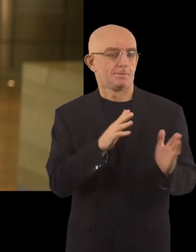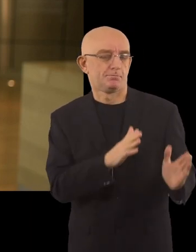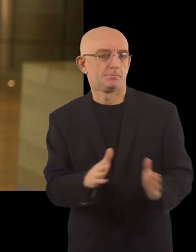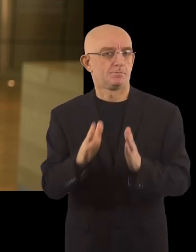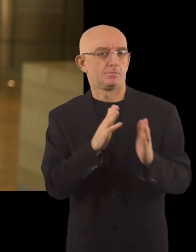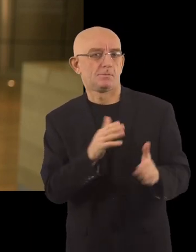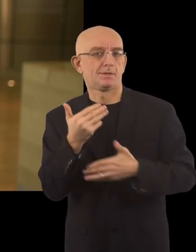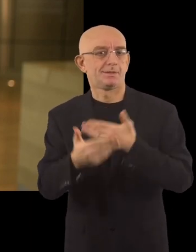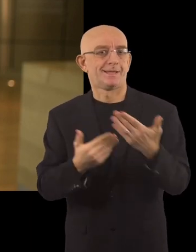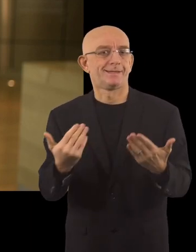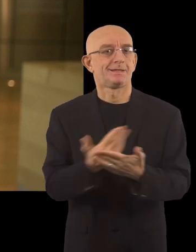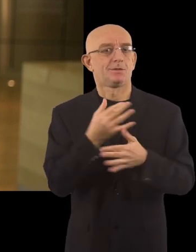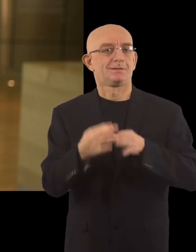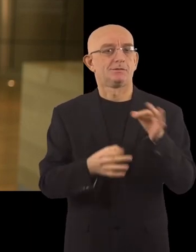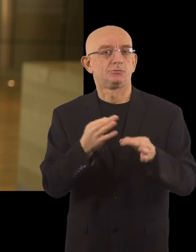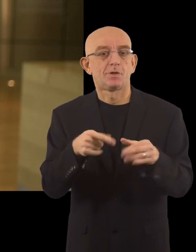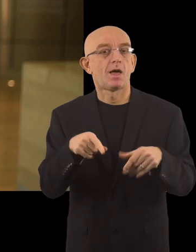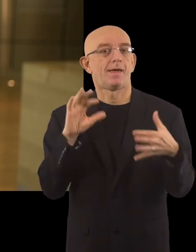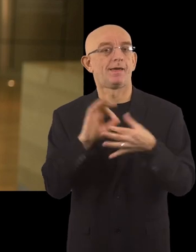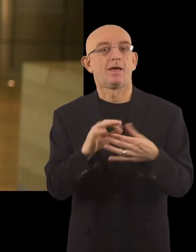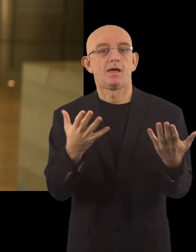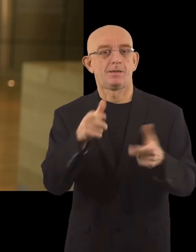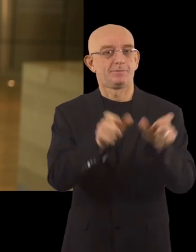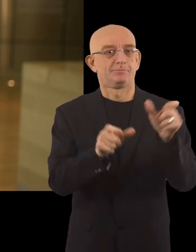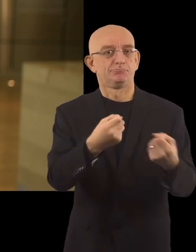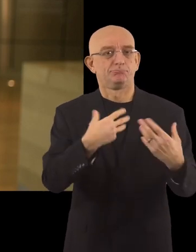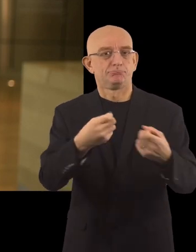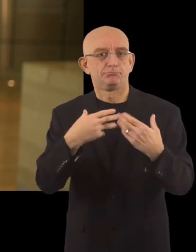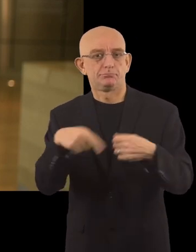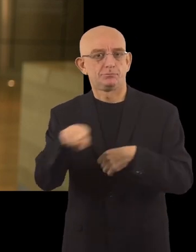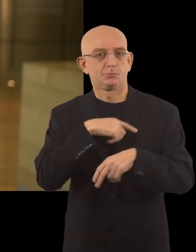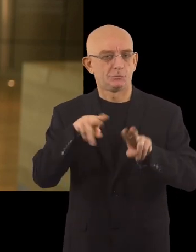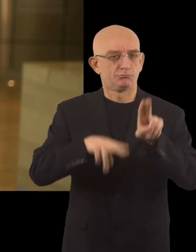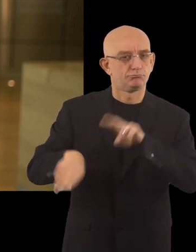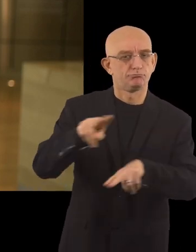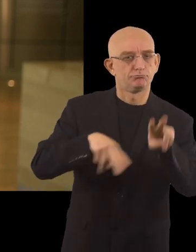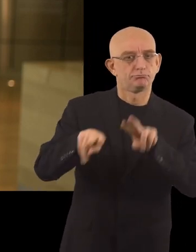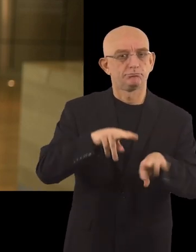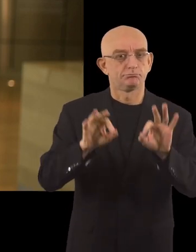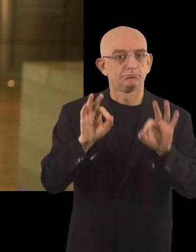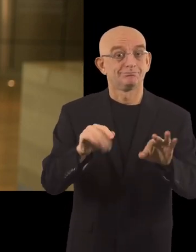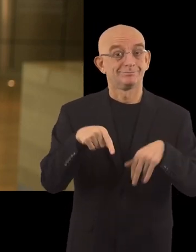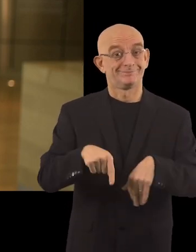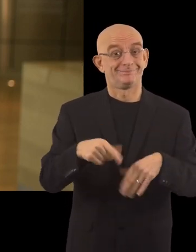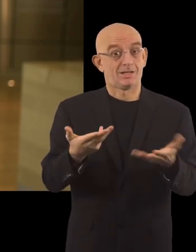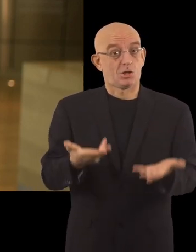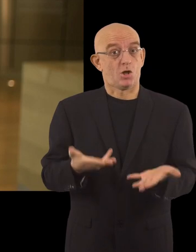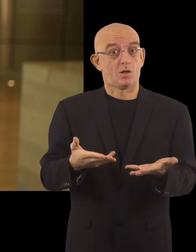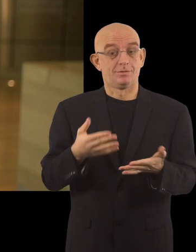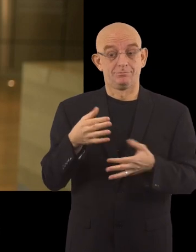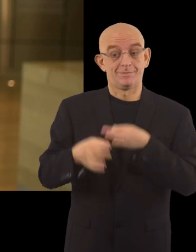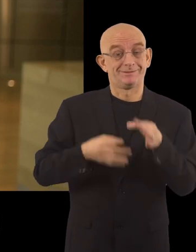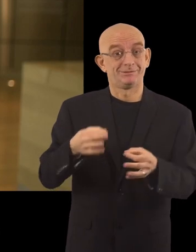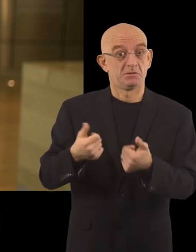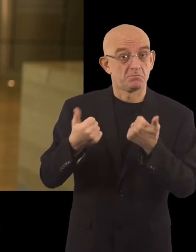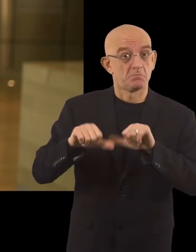preparing this new strategy based on the feedback we received during the evaluation of the current disability strategy